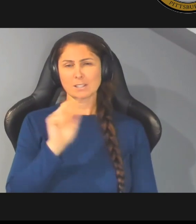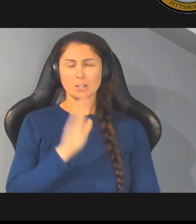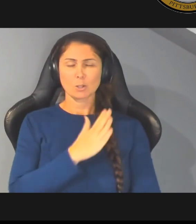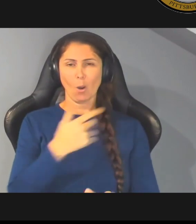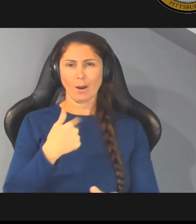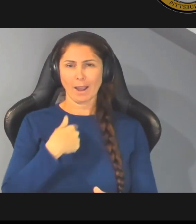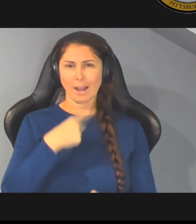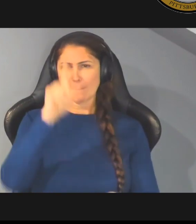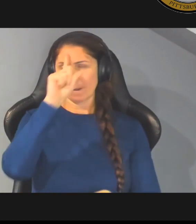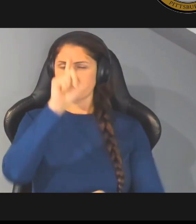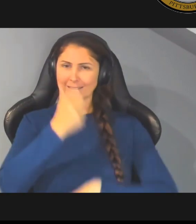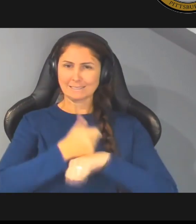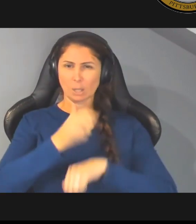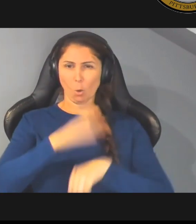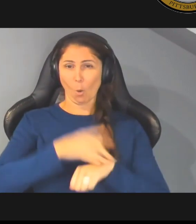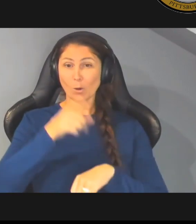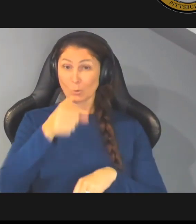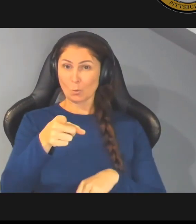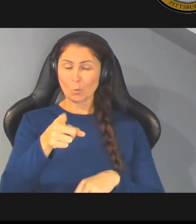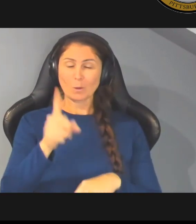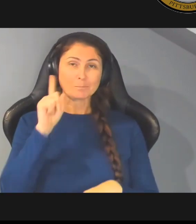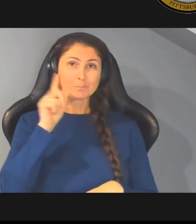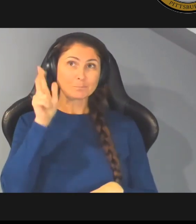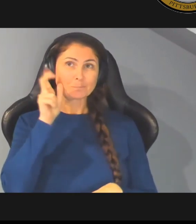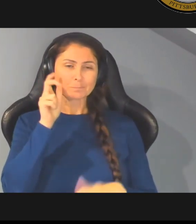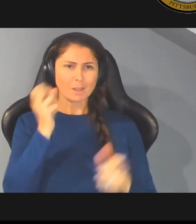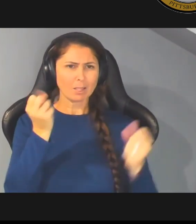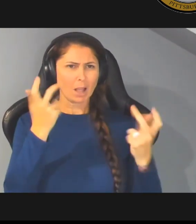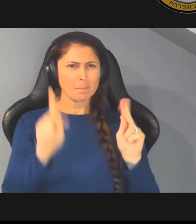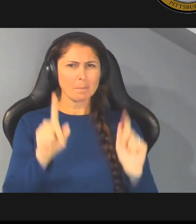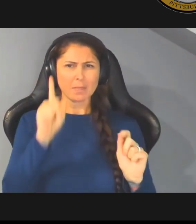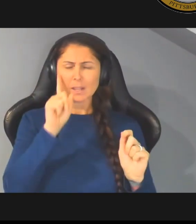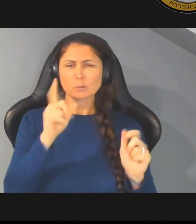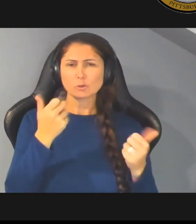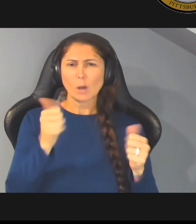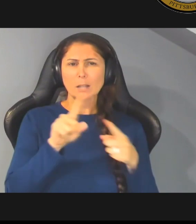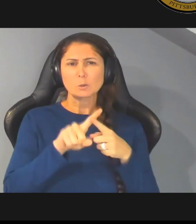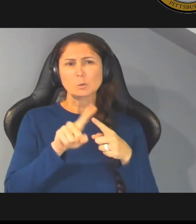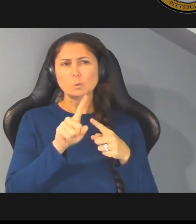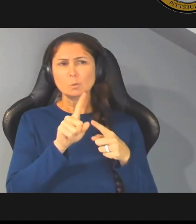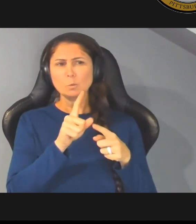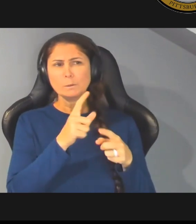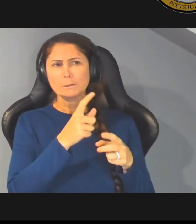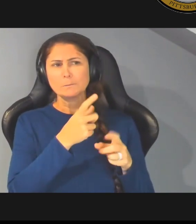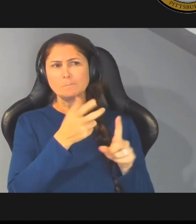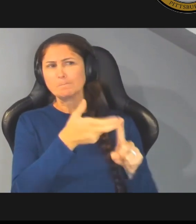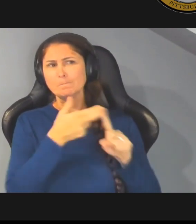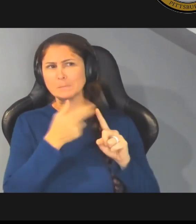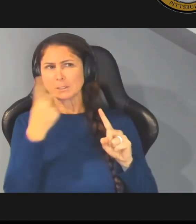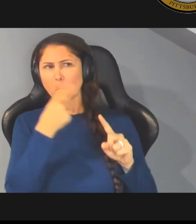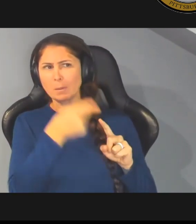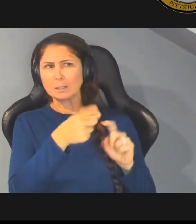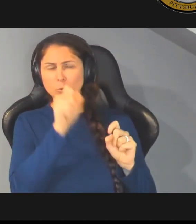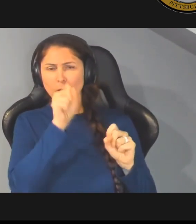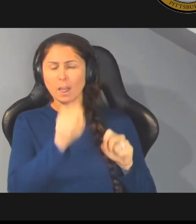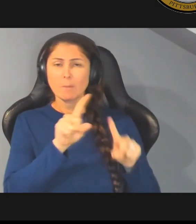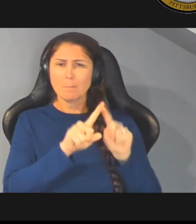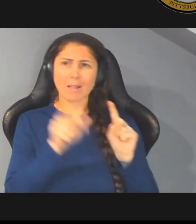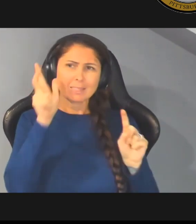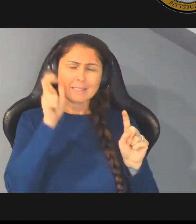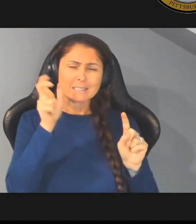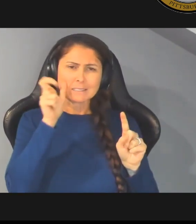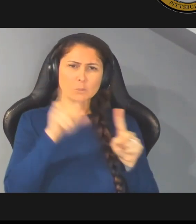on um and a lot of people like me think it's about trying to win over someone that you love um but listening to the to the refrain